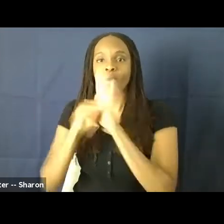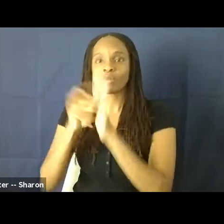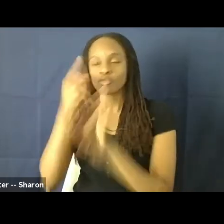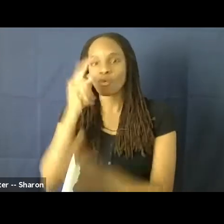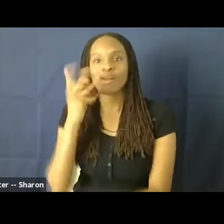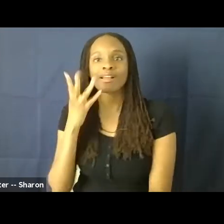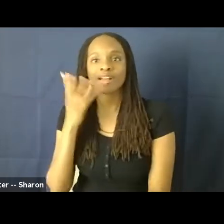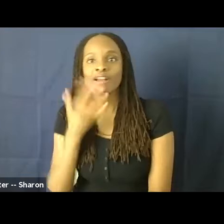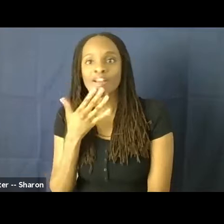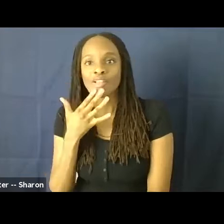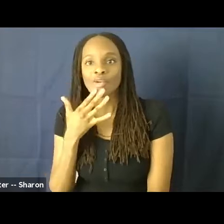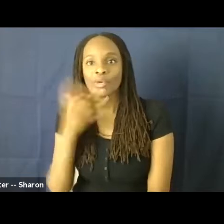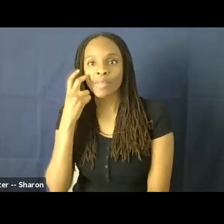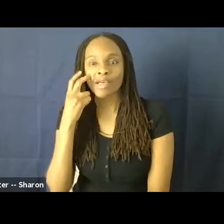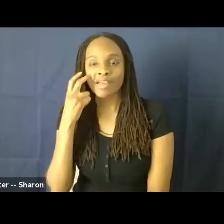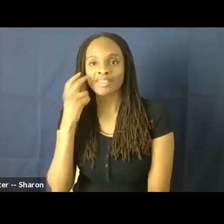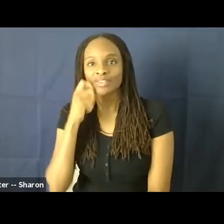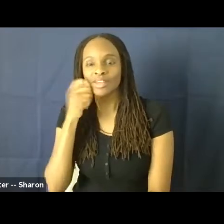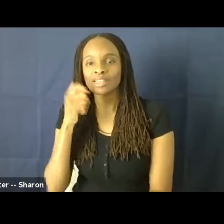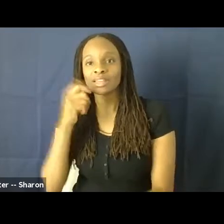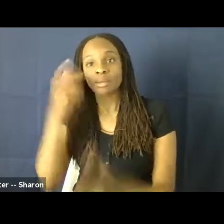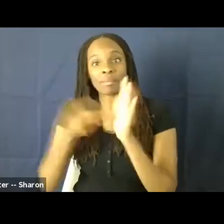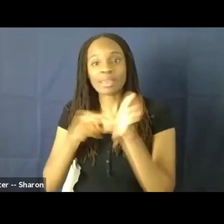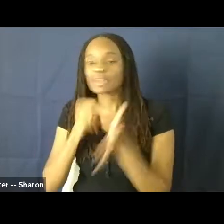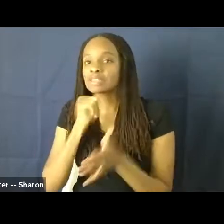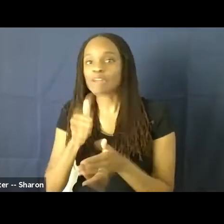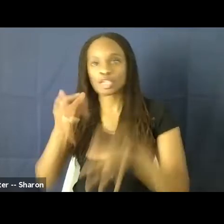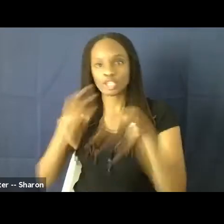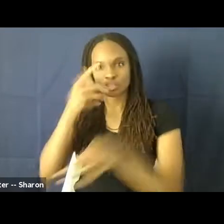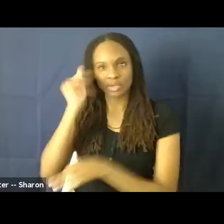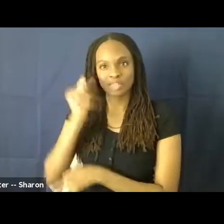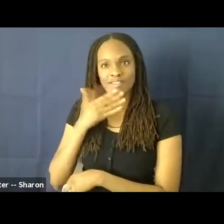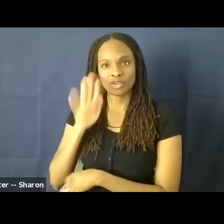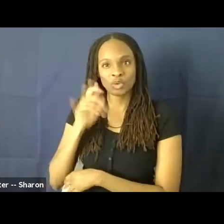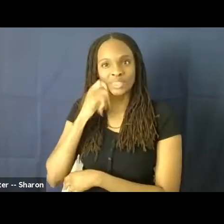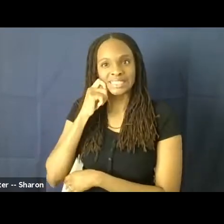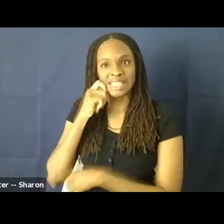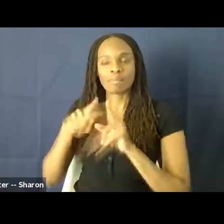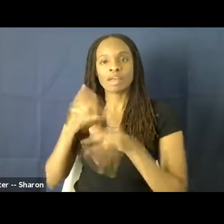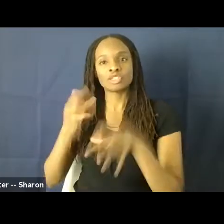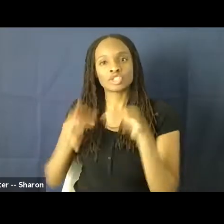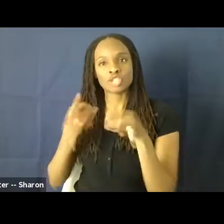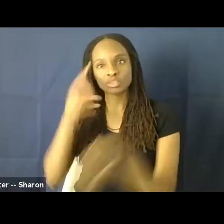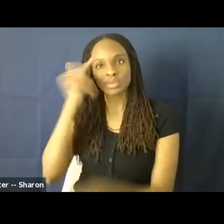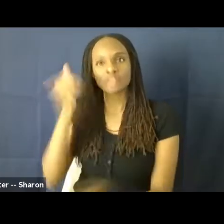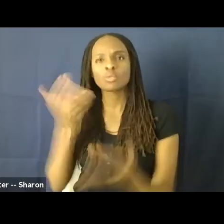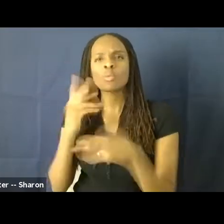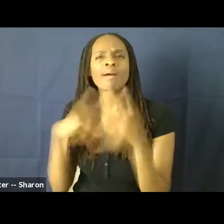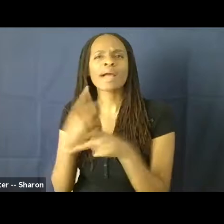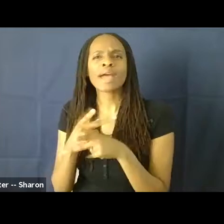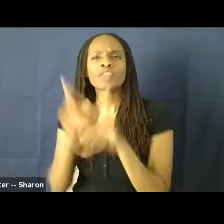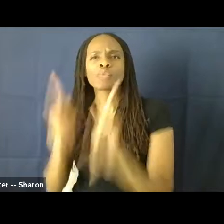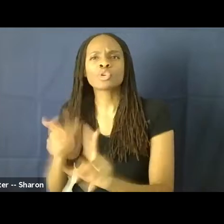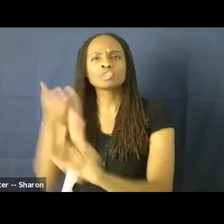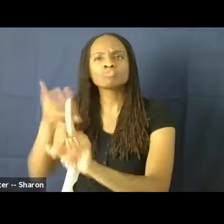idea that you're not being judged by the color of your skin, but you're being in judged by what type of person you are,